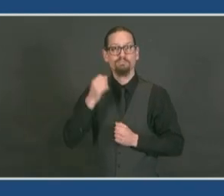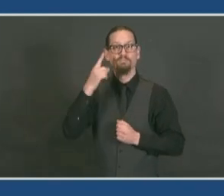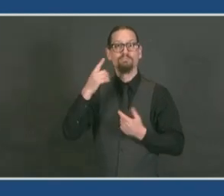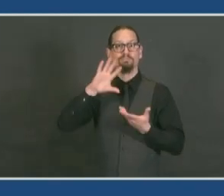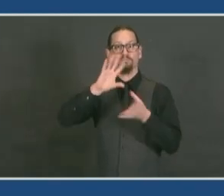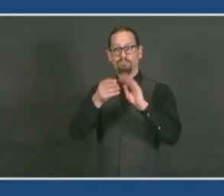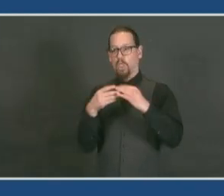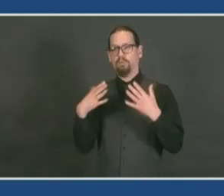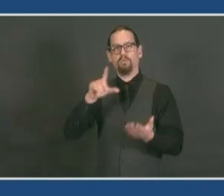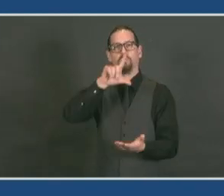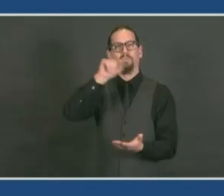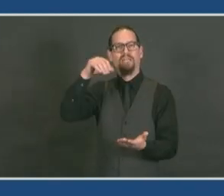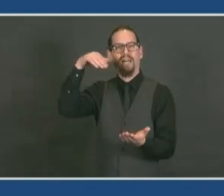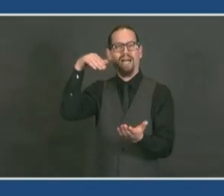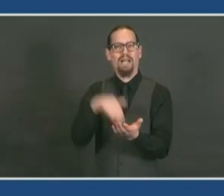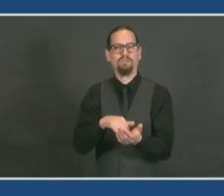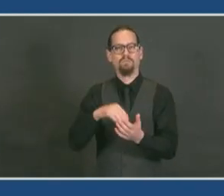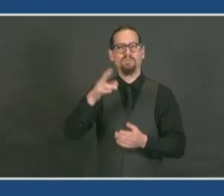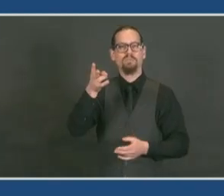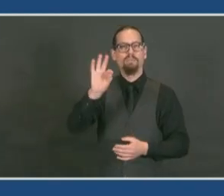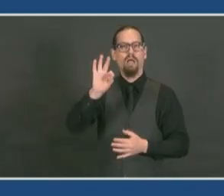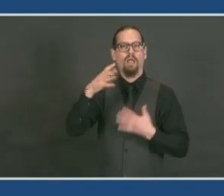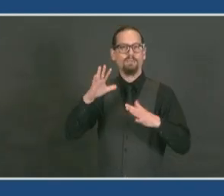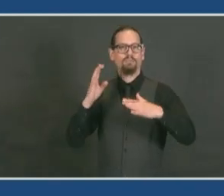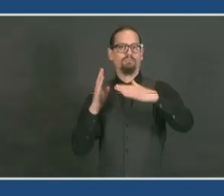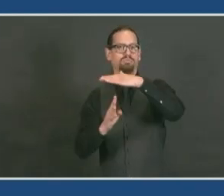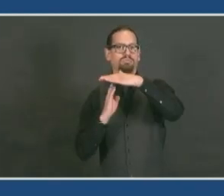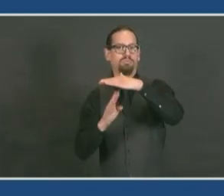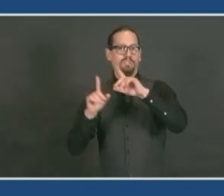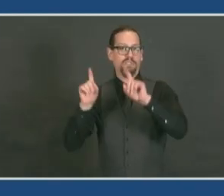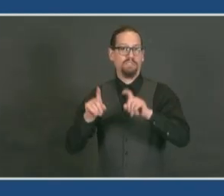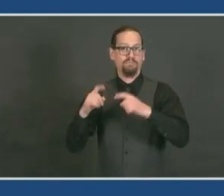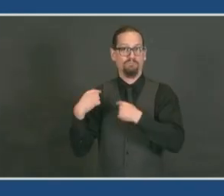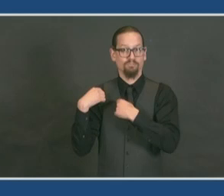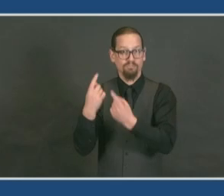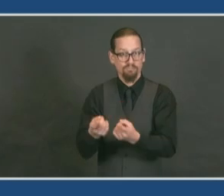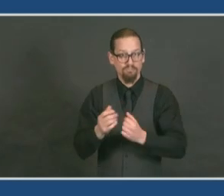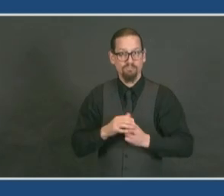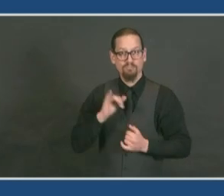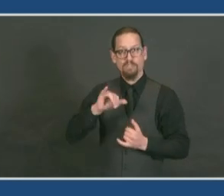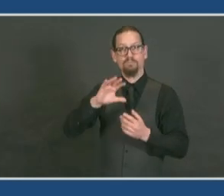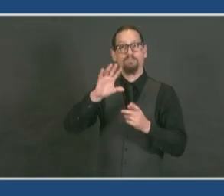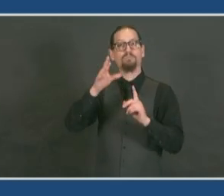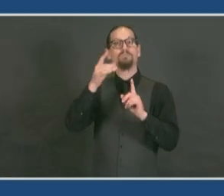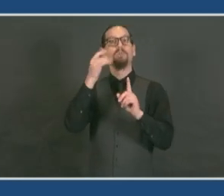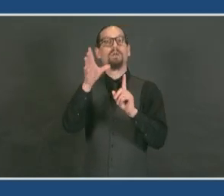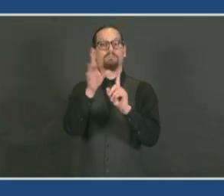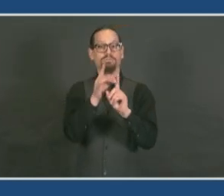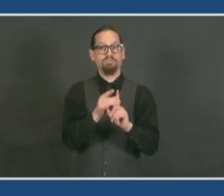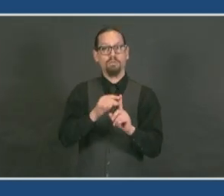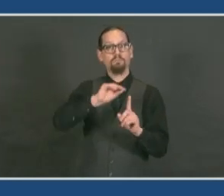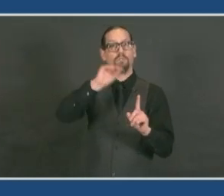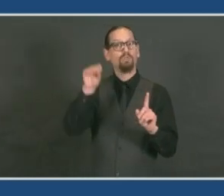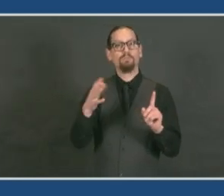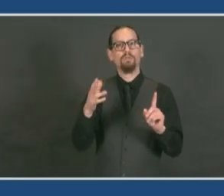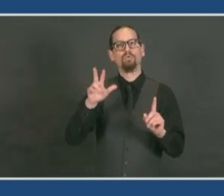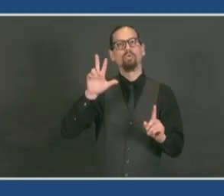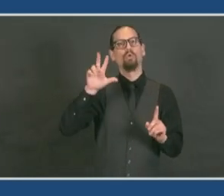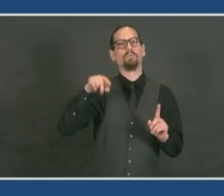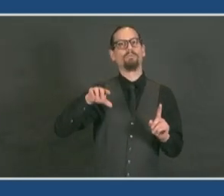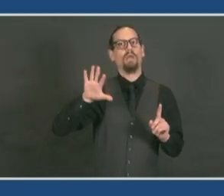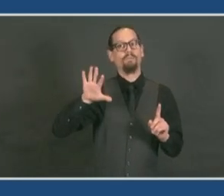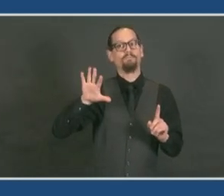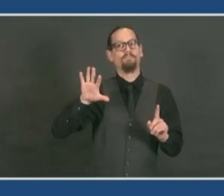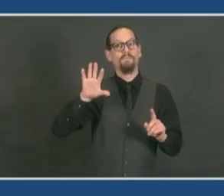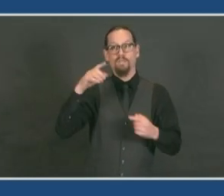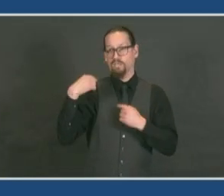.5 percent, and our weekly percent positive is five percent, so right at the threshold that we